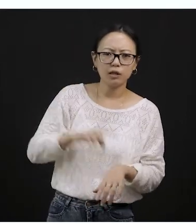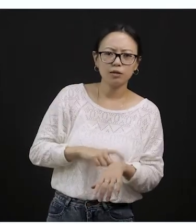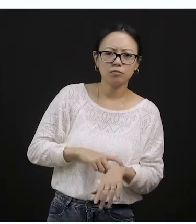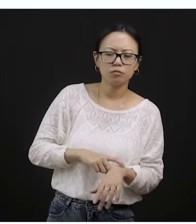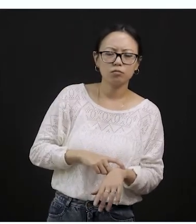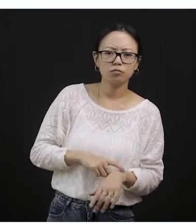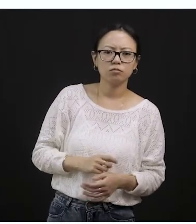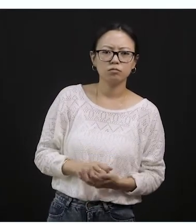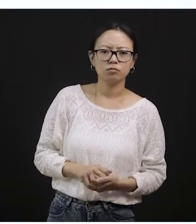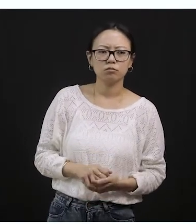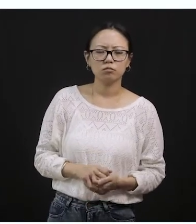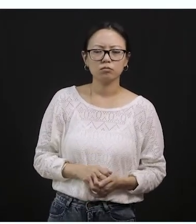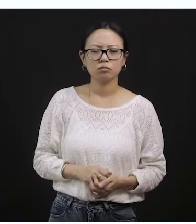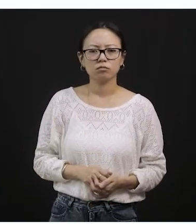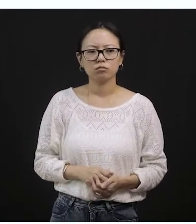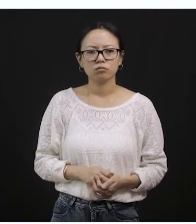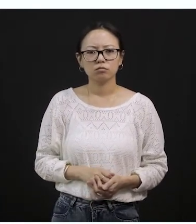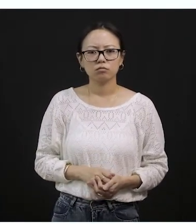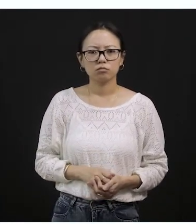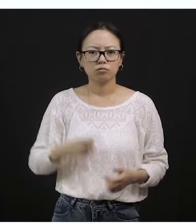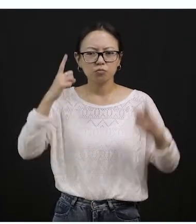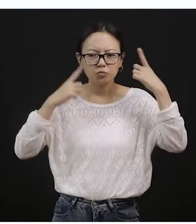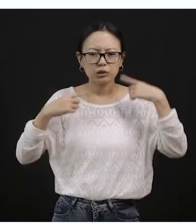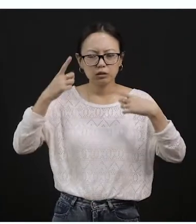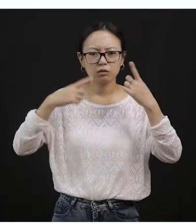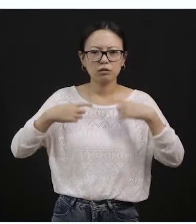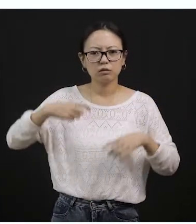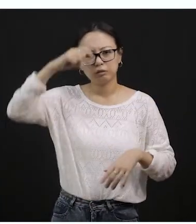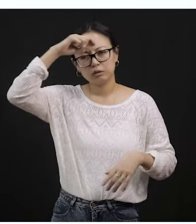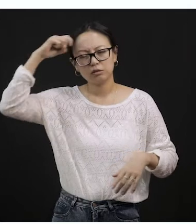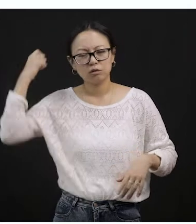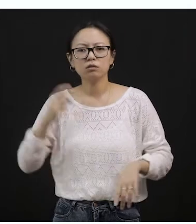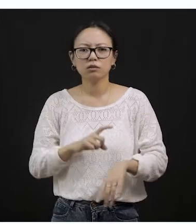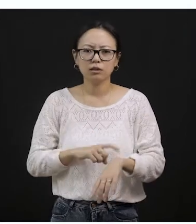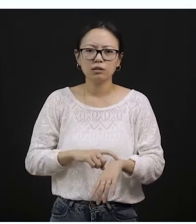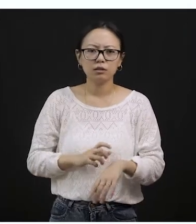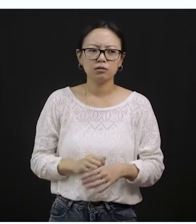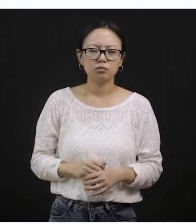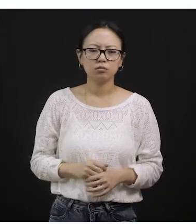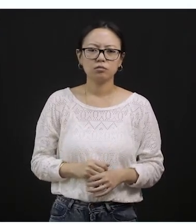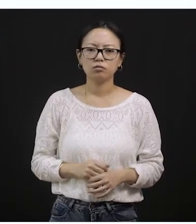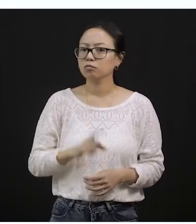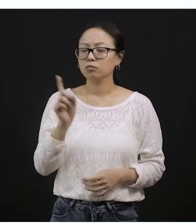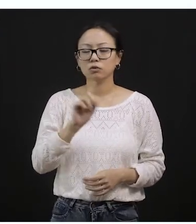when you're sweating like a pig. Do you think you're gonna wear a jacket? Do you think you're gonna wear socks? Definitely not.